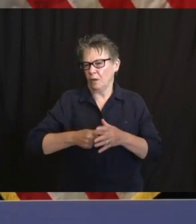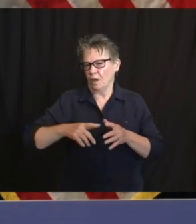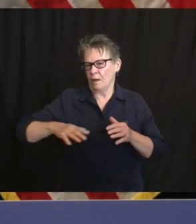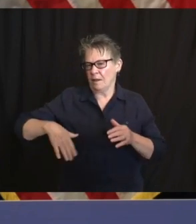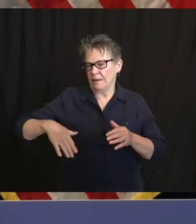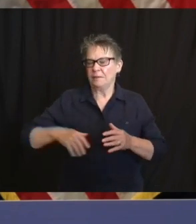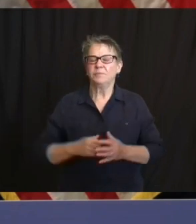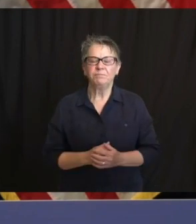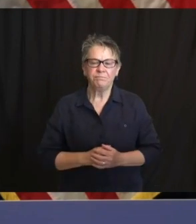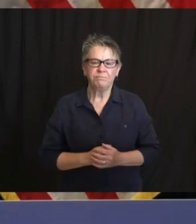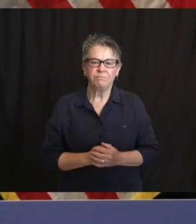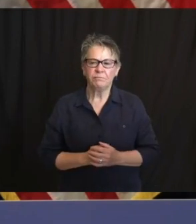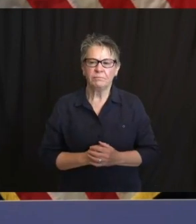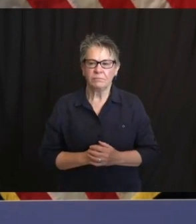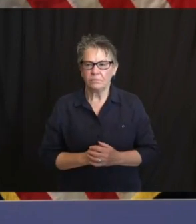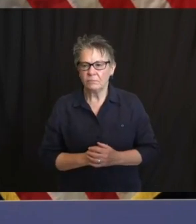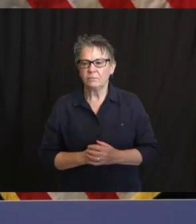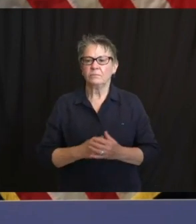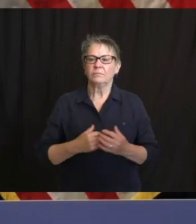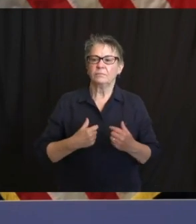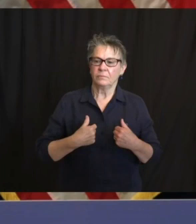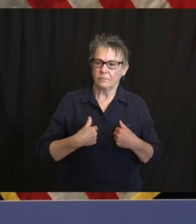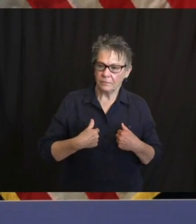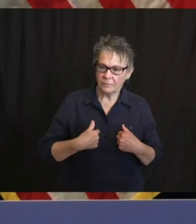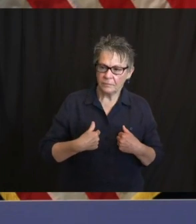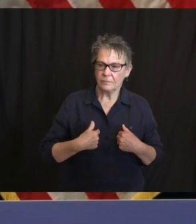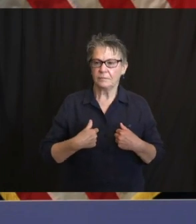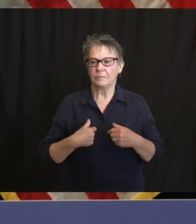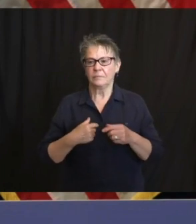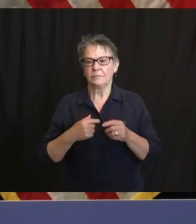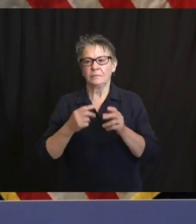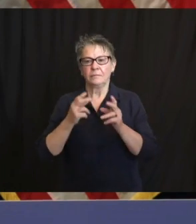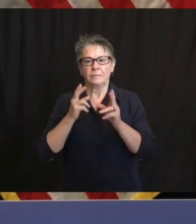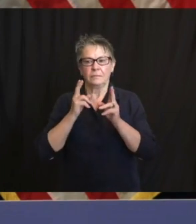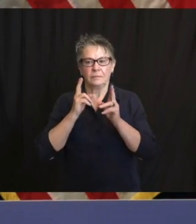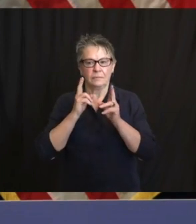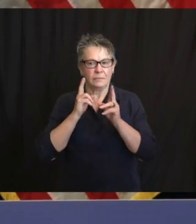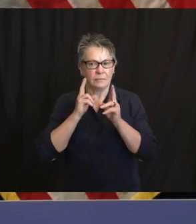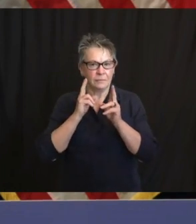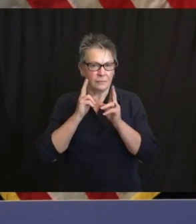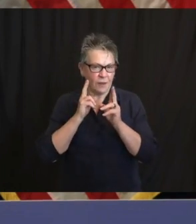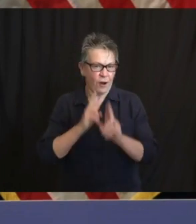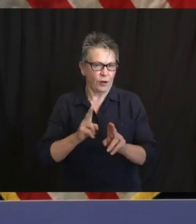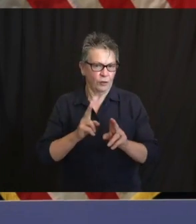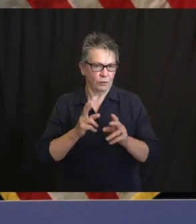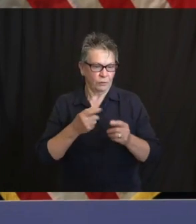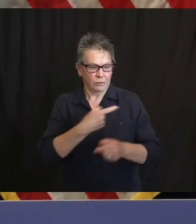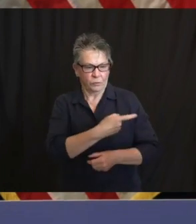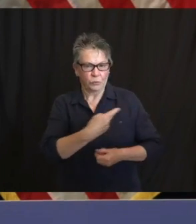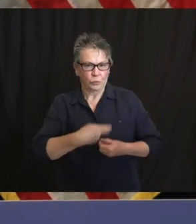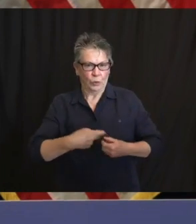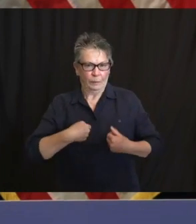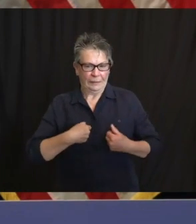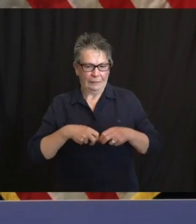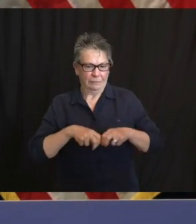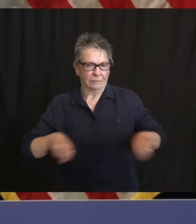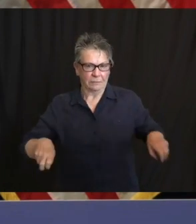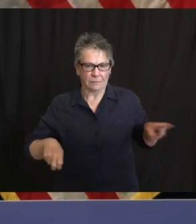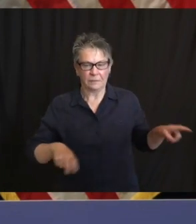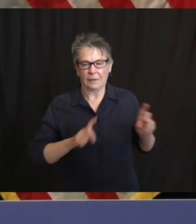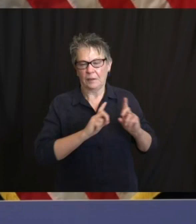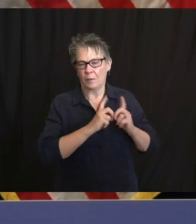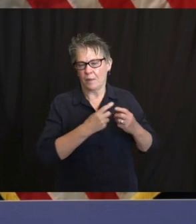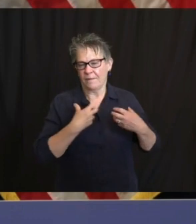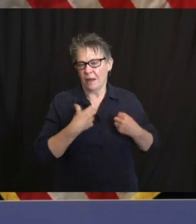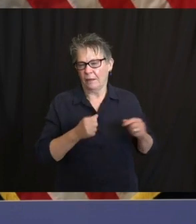honored to be joined by the woman to my right who needs no introduction, the Commissioner of the Department of Health, Judy Persichelli. To her right, the Department of Health's Communicable